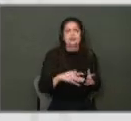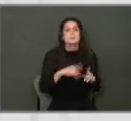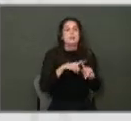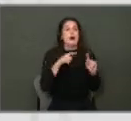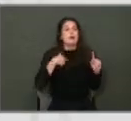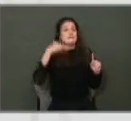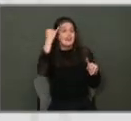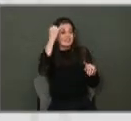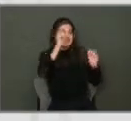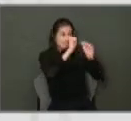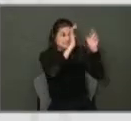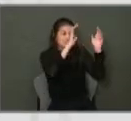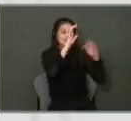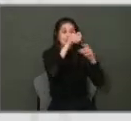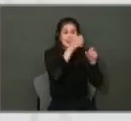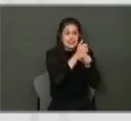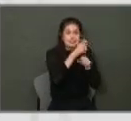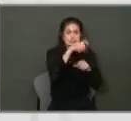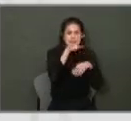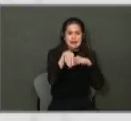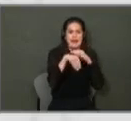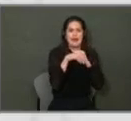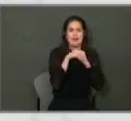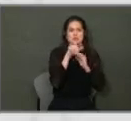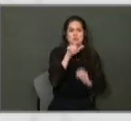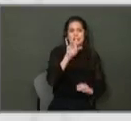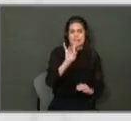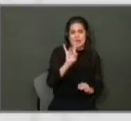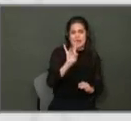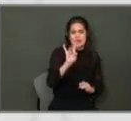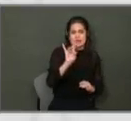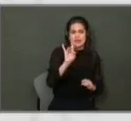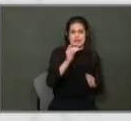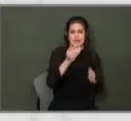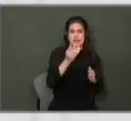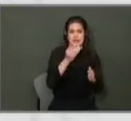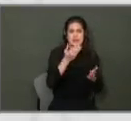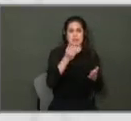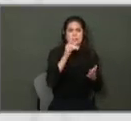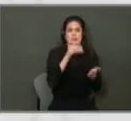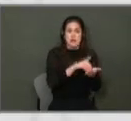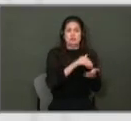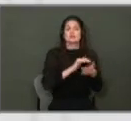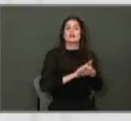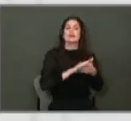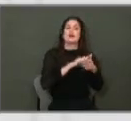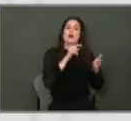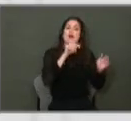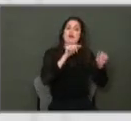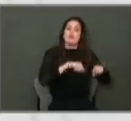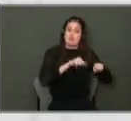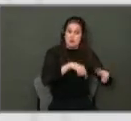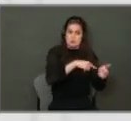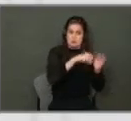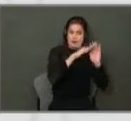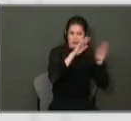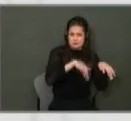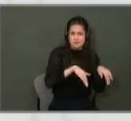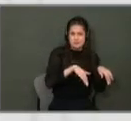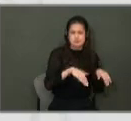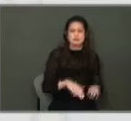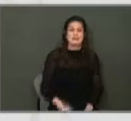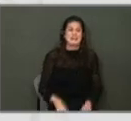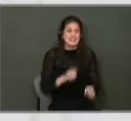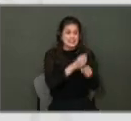10 years, we need to add over 28,000 affordable housing units to San Antonio. Next